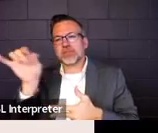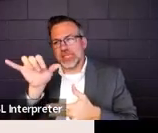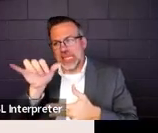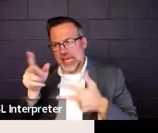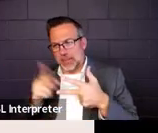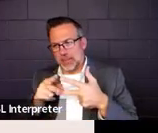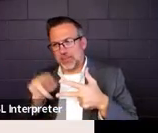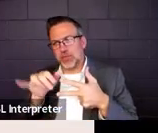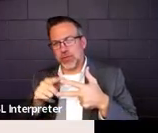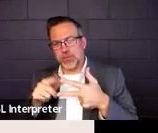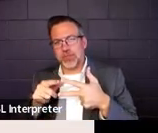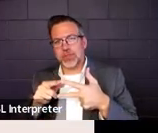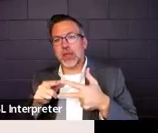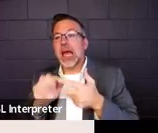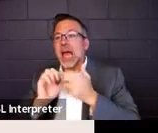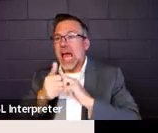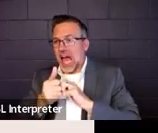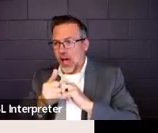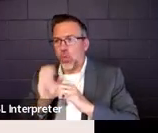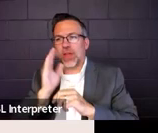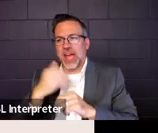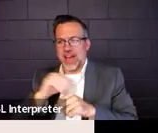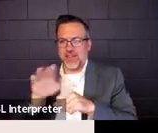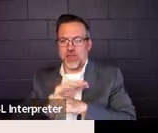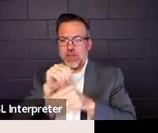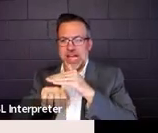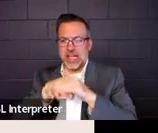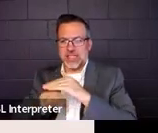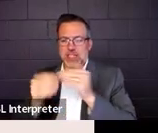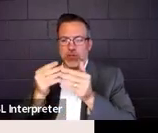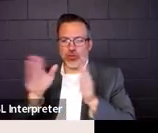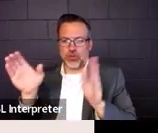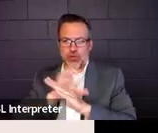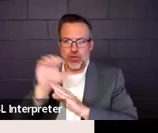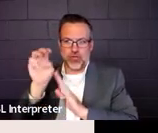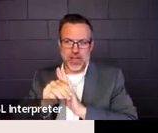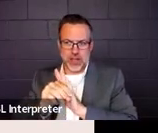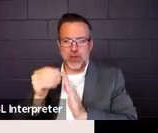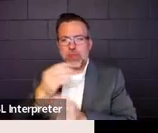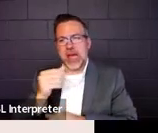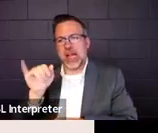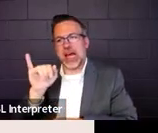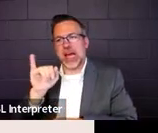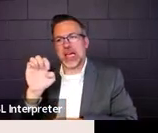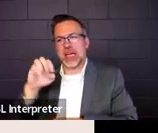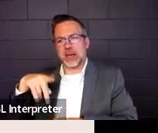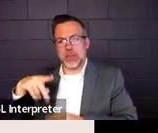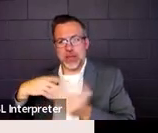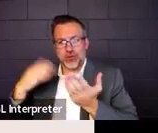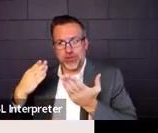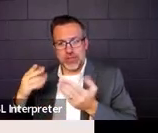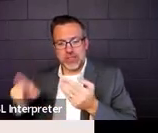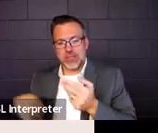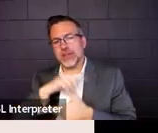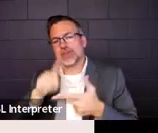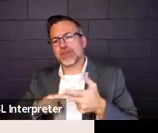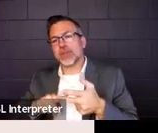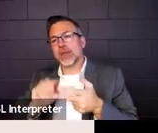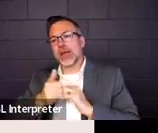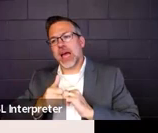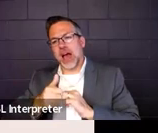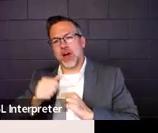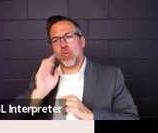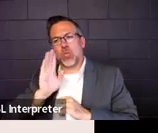How will the student receive full access to the general curriculum and IEP services? And how will they participate in assessments?